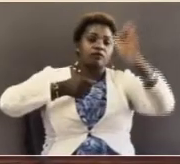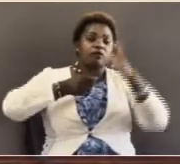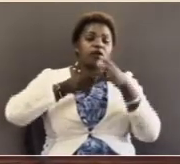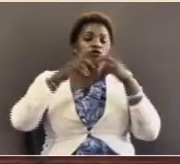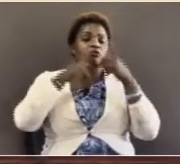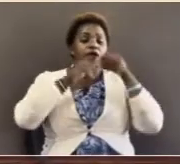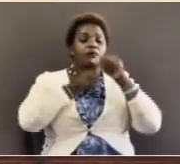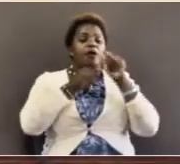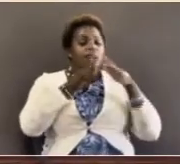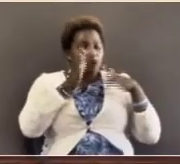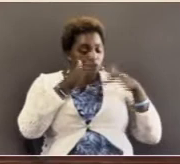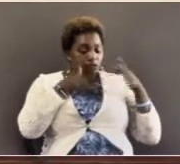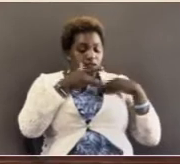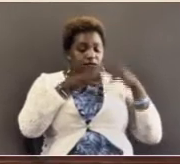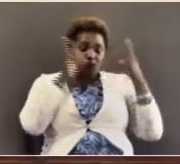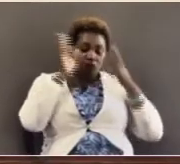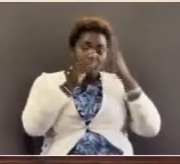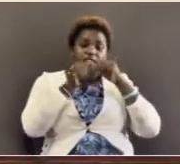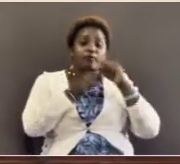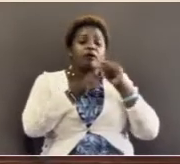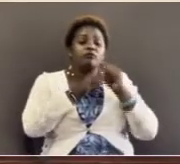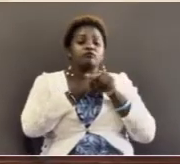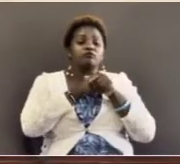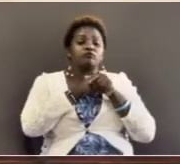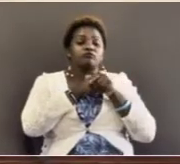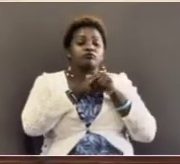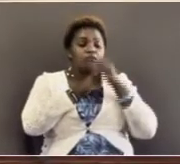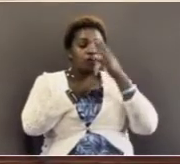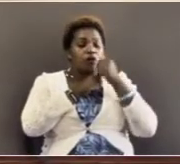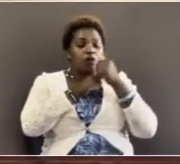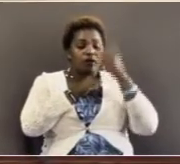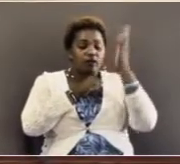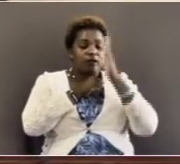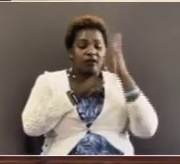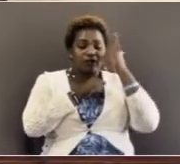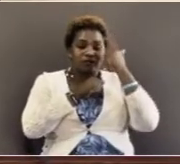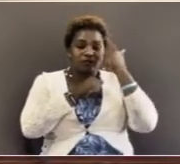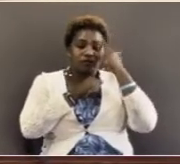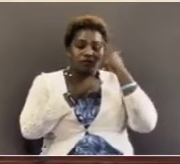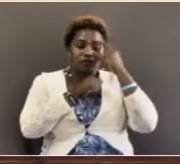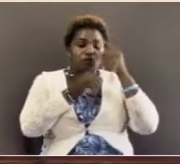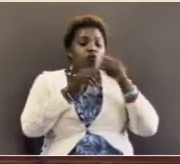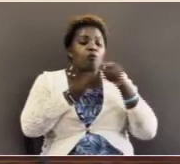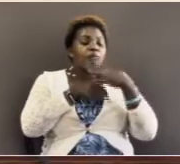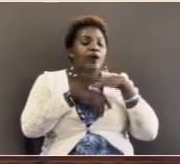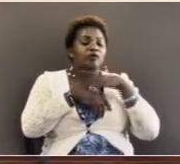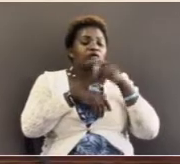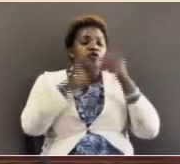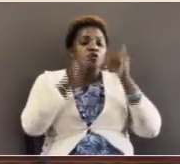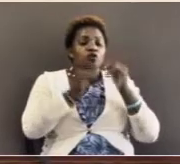about these concerns. And this is why they did not mind about this stranger.